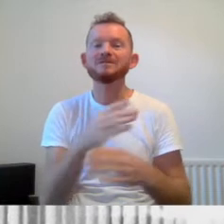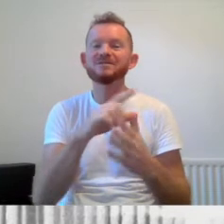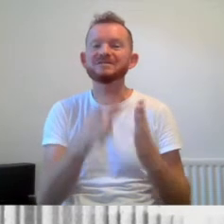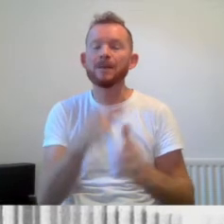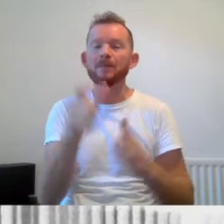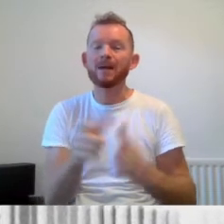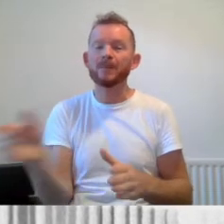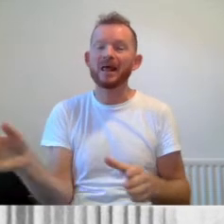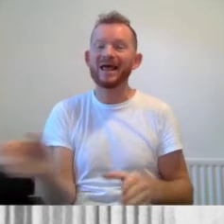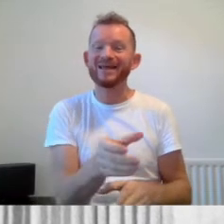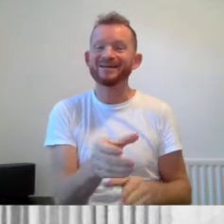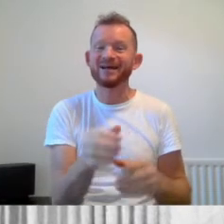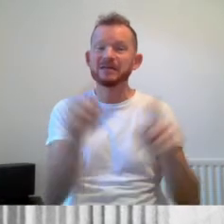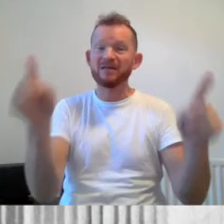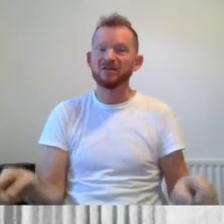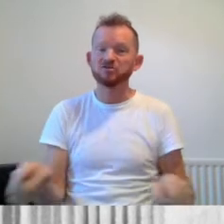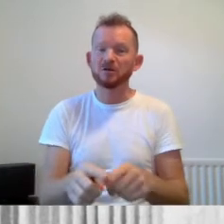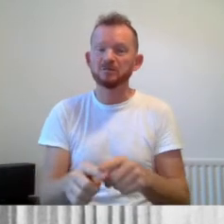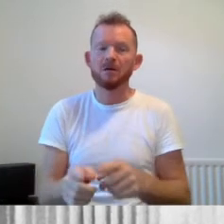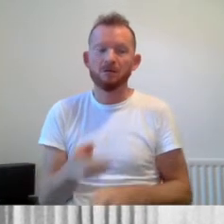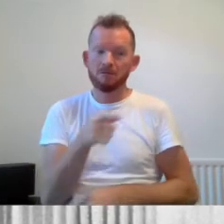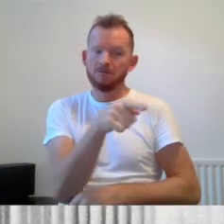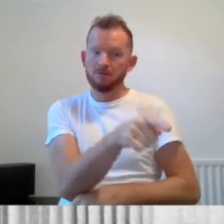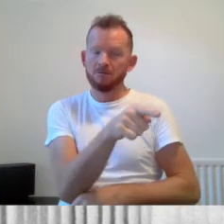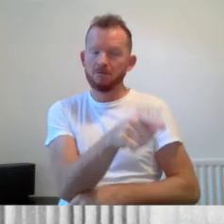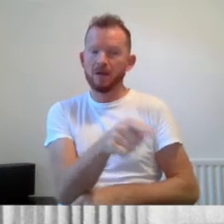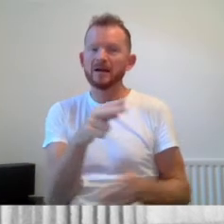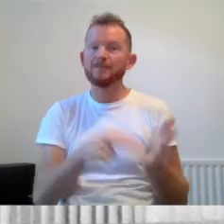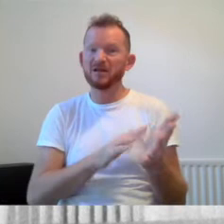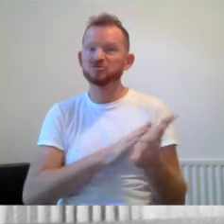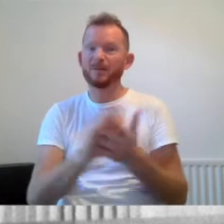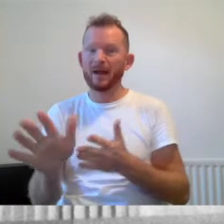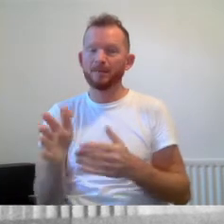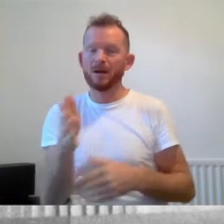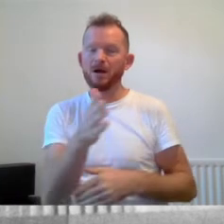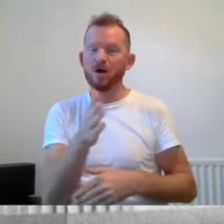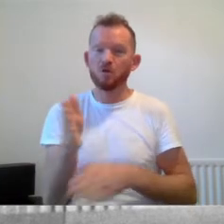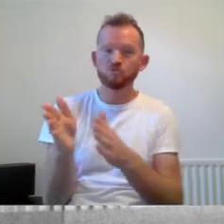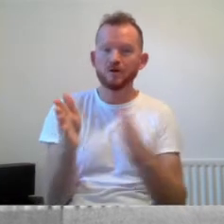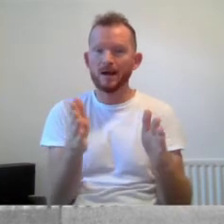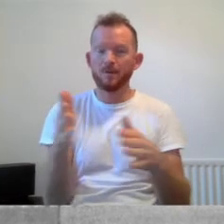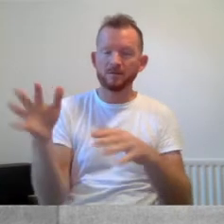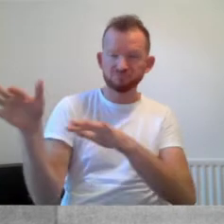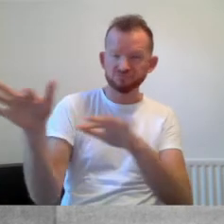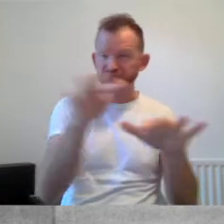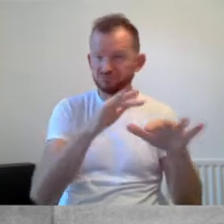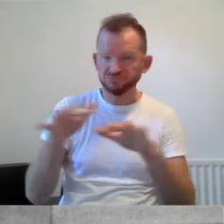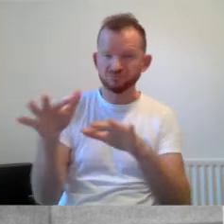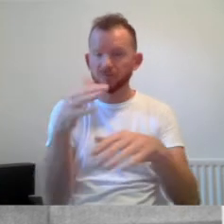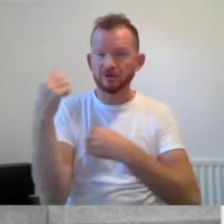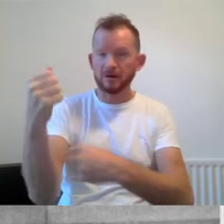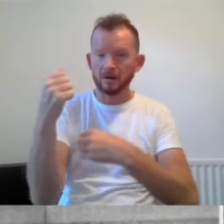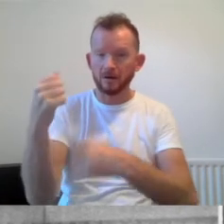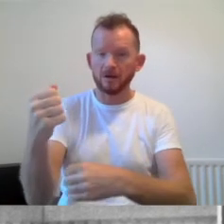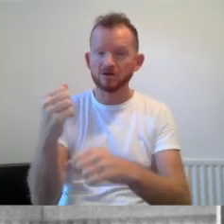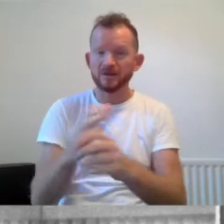This photo shows, on the right, Nabeel Shaban with a large crowd of protesters, including GMCDP members